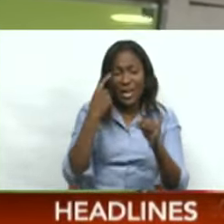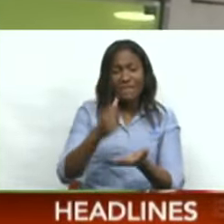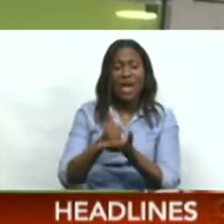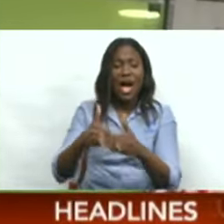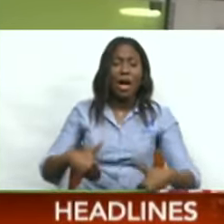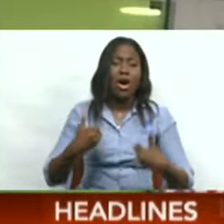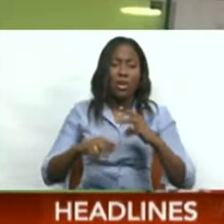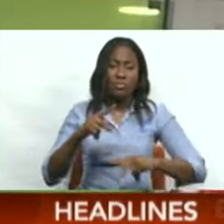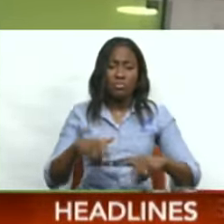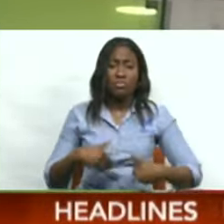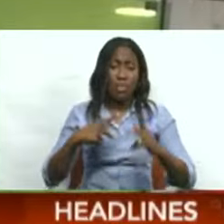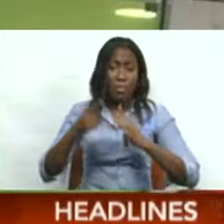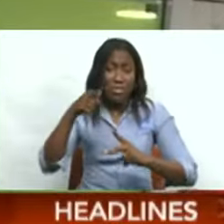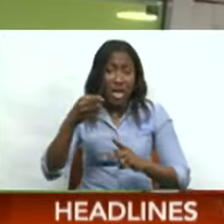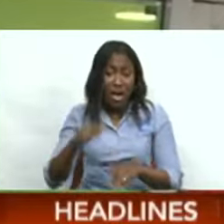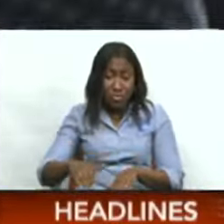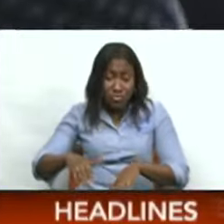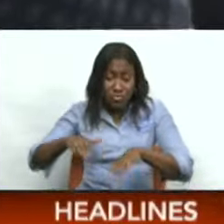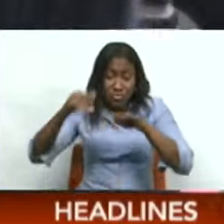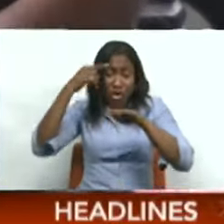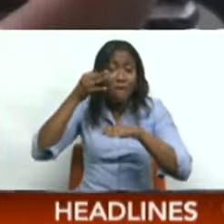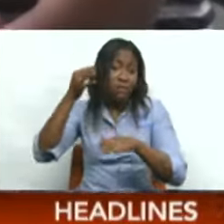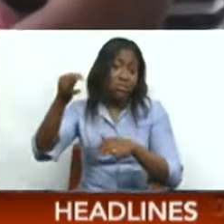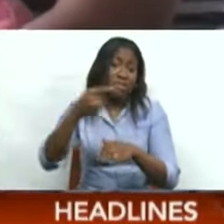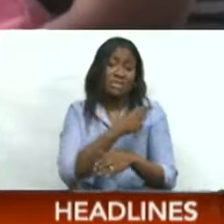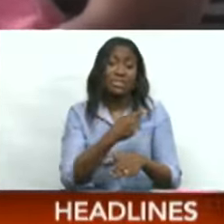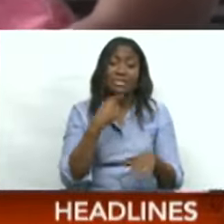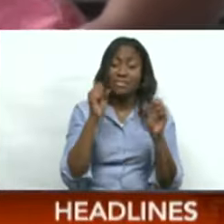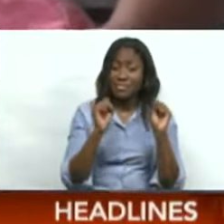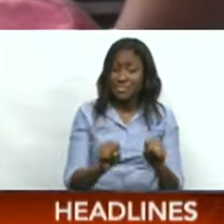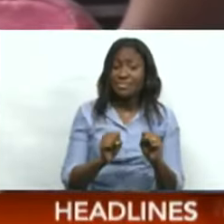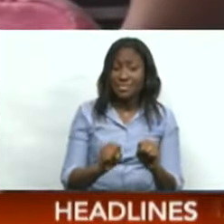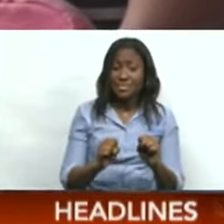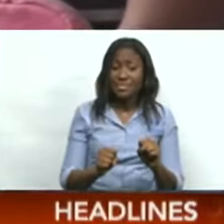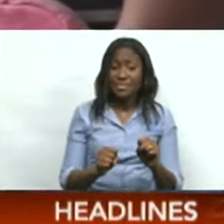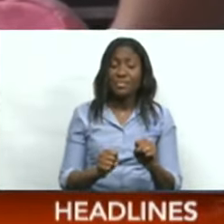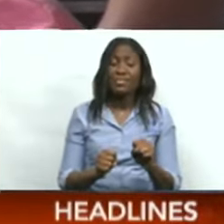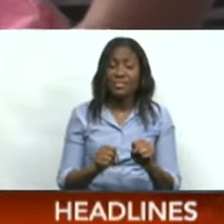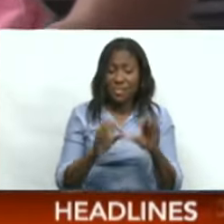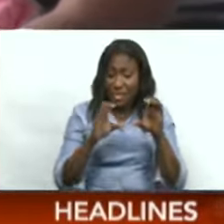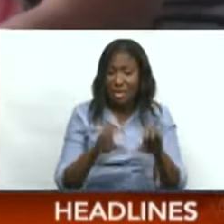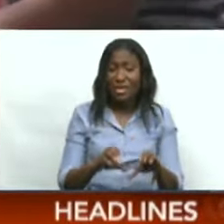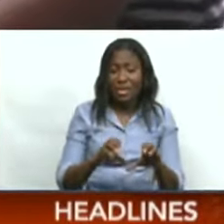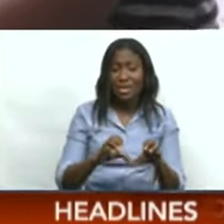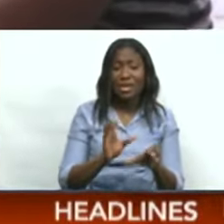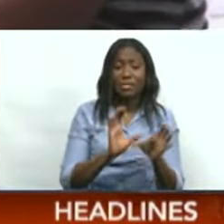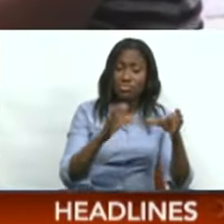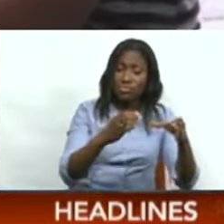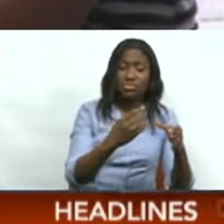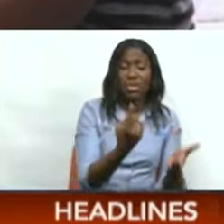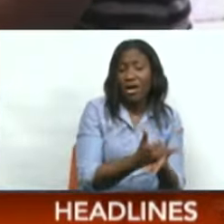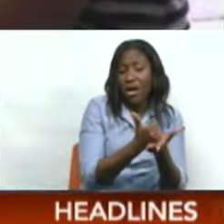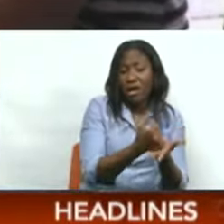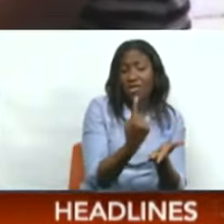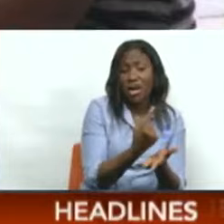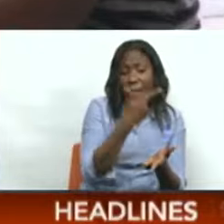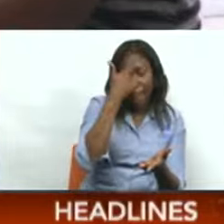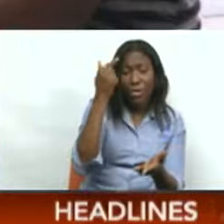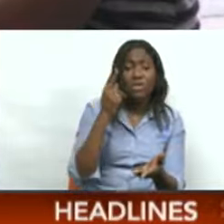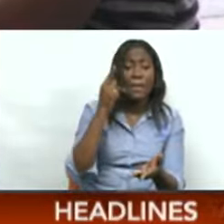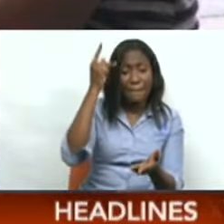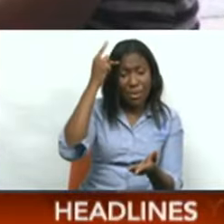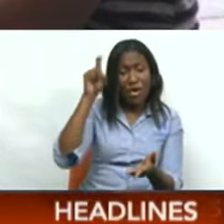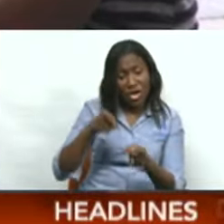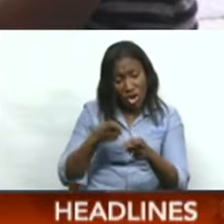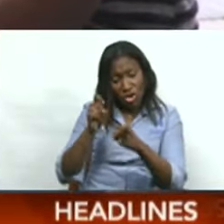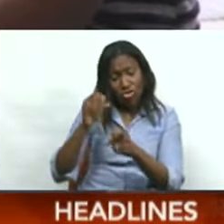youth, the youth is the future at the end of the day. You can agree with it, yes, some way. You can't disagree with it, some way. Because the parents are not